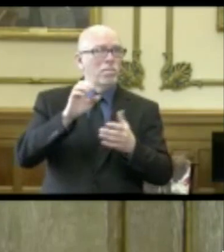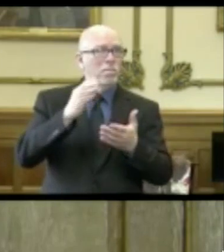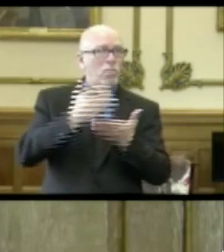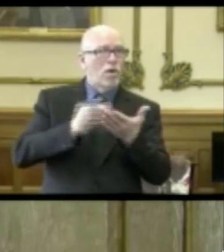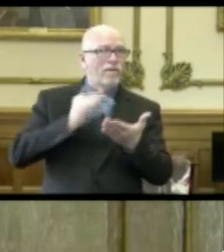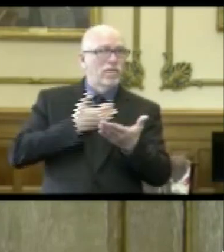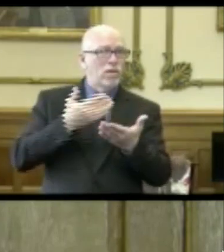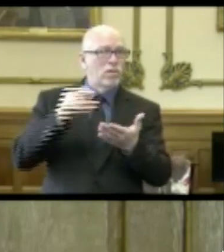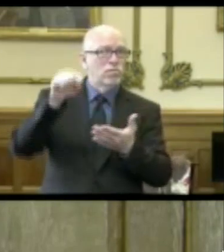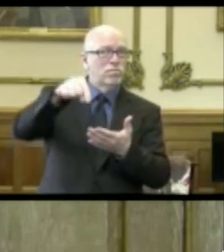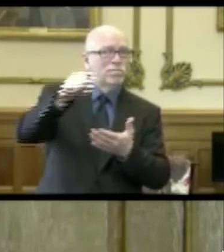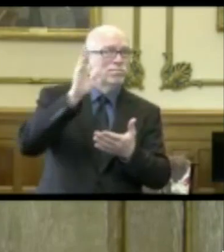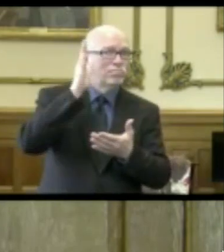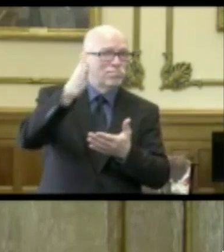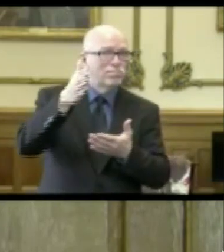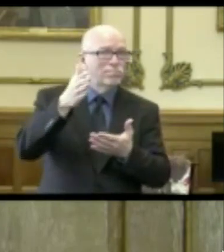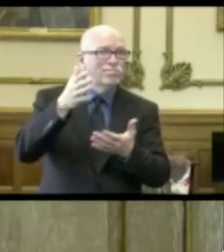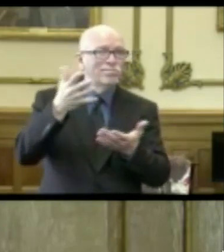to the point?